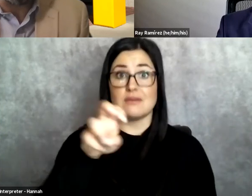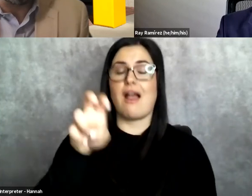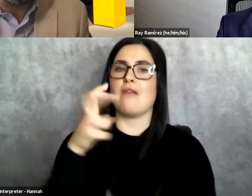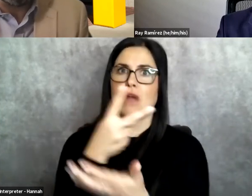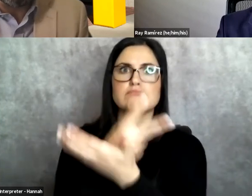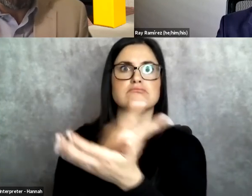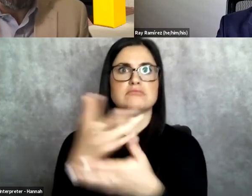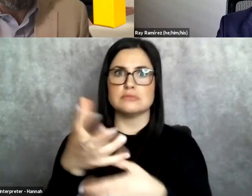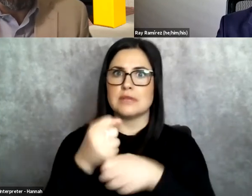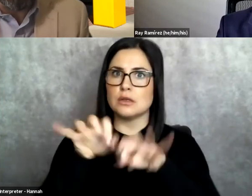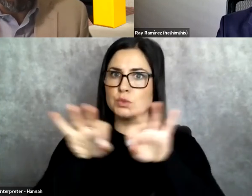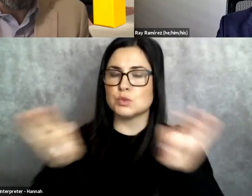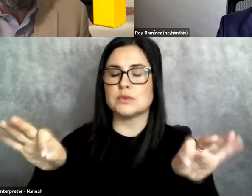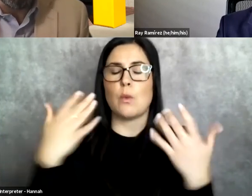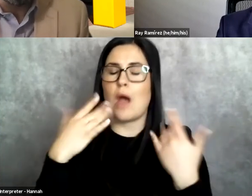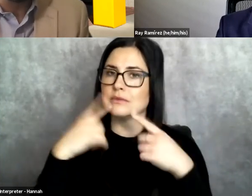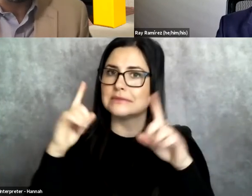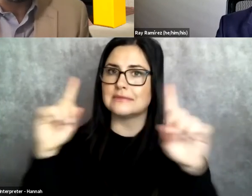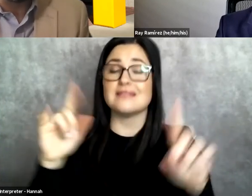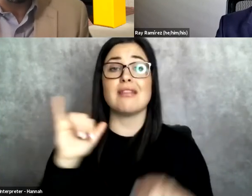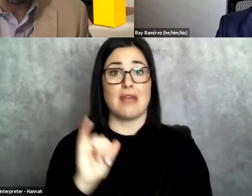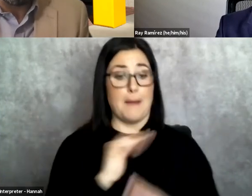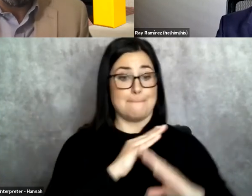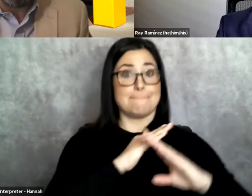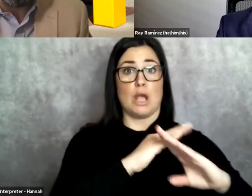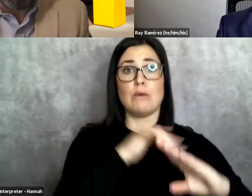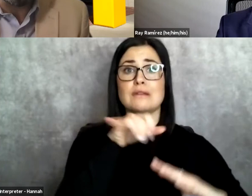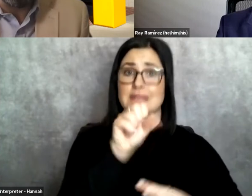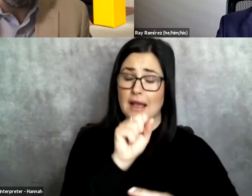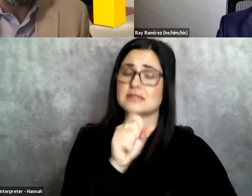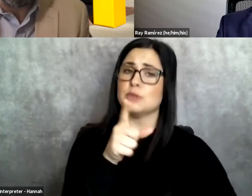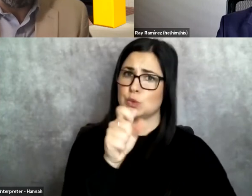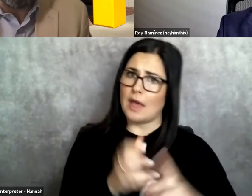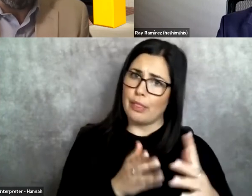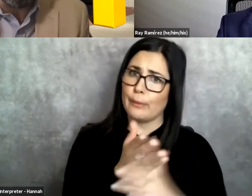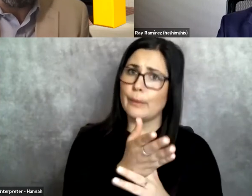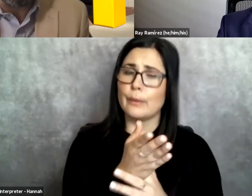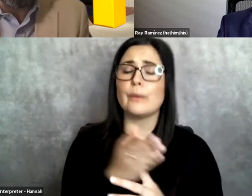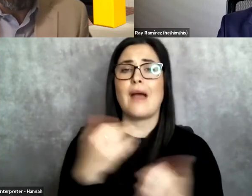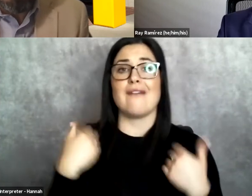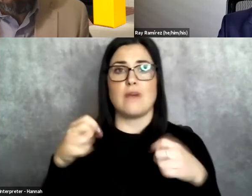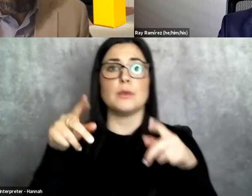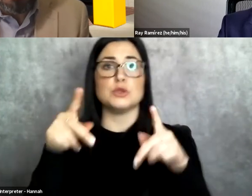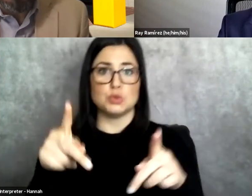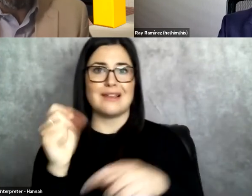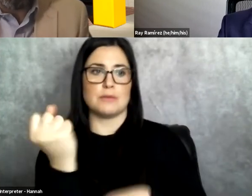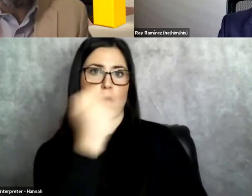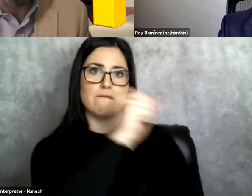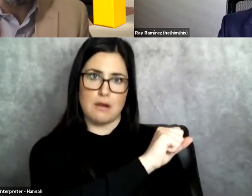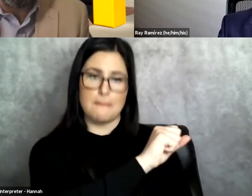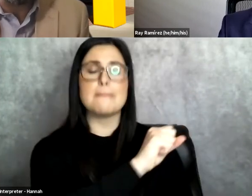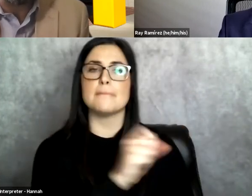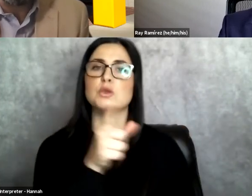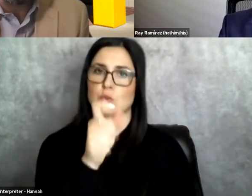a mark. It is, it is a barrier, but there are possibilities and opportunities to overcome those barriers and to